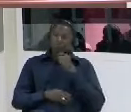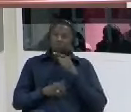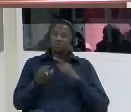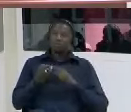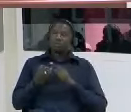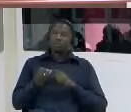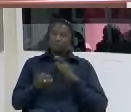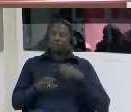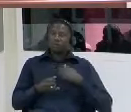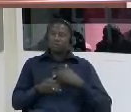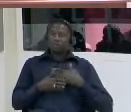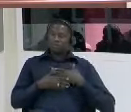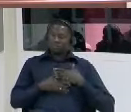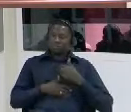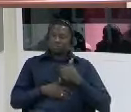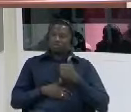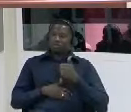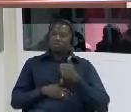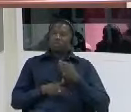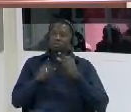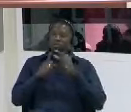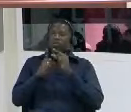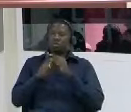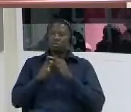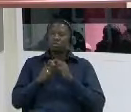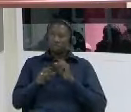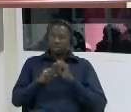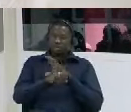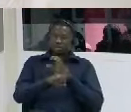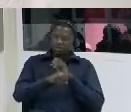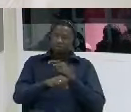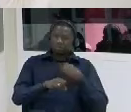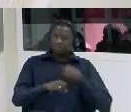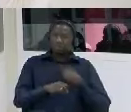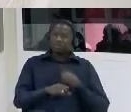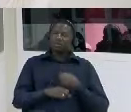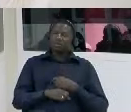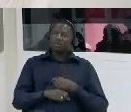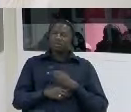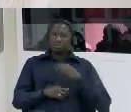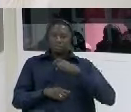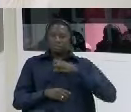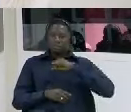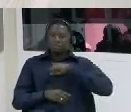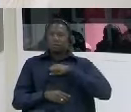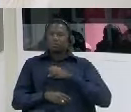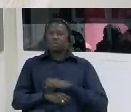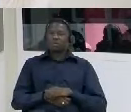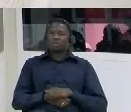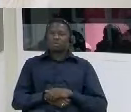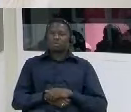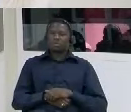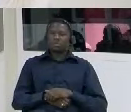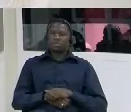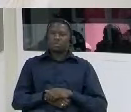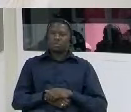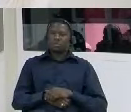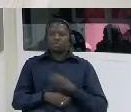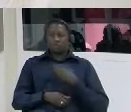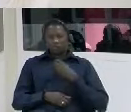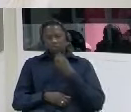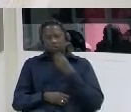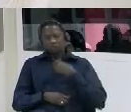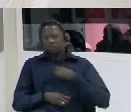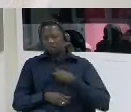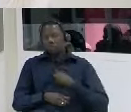kind words i'm addressed to me personally we owe you an